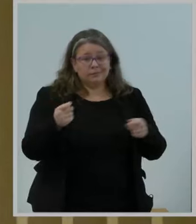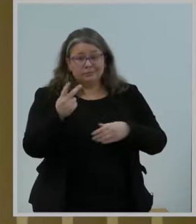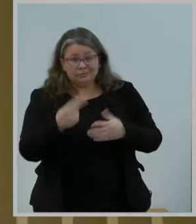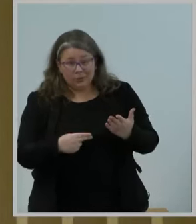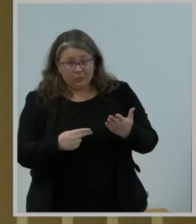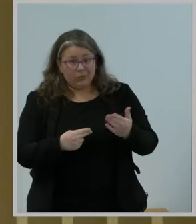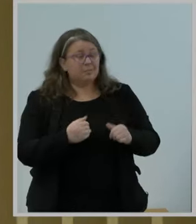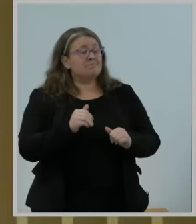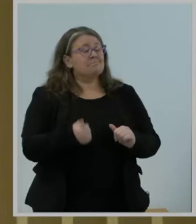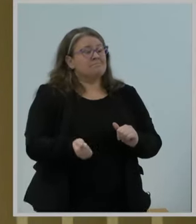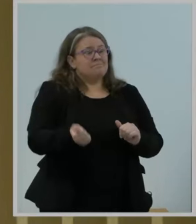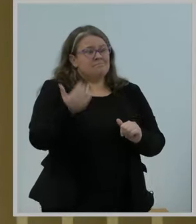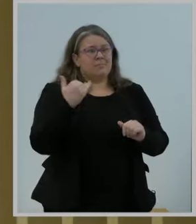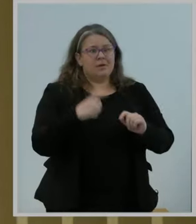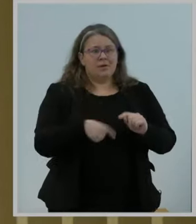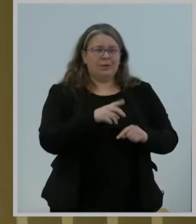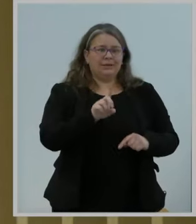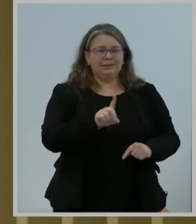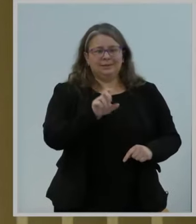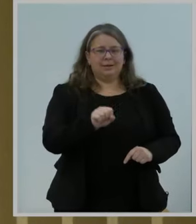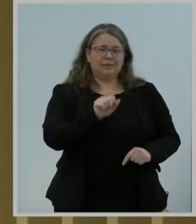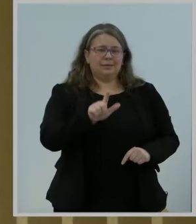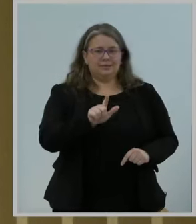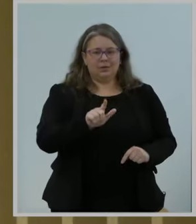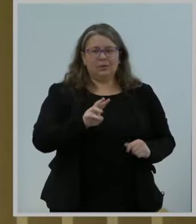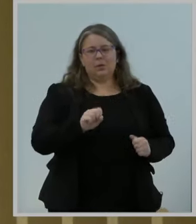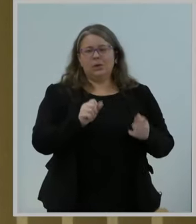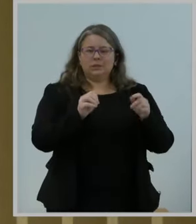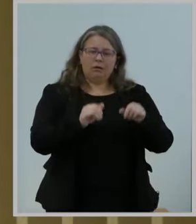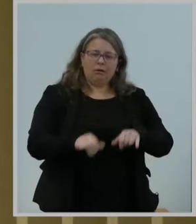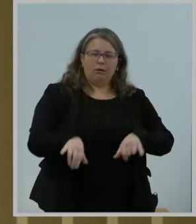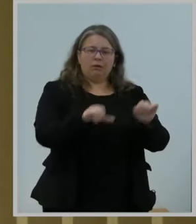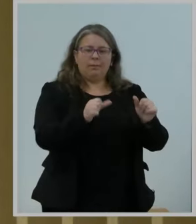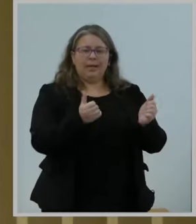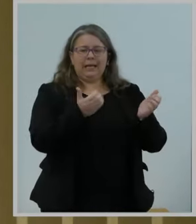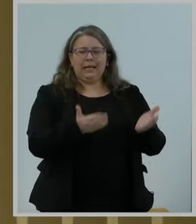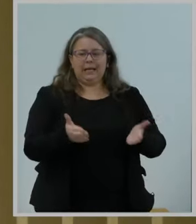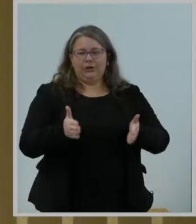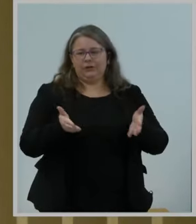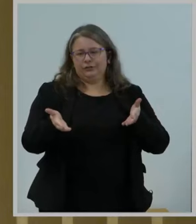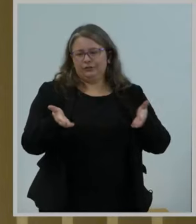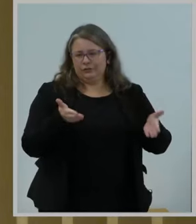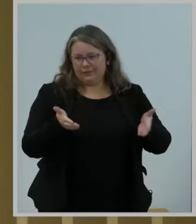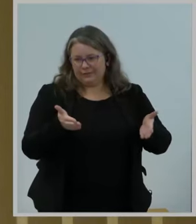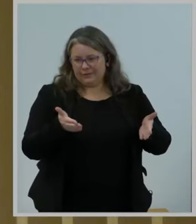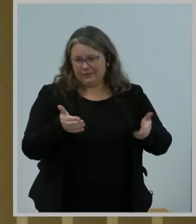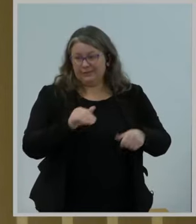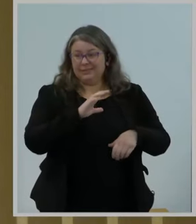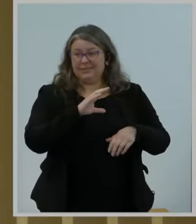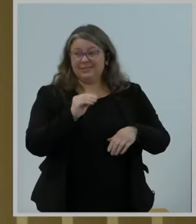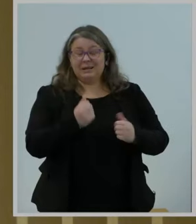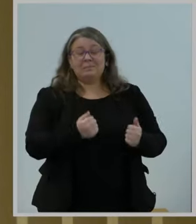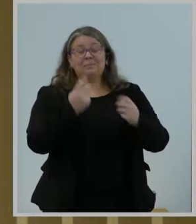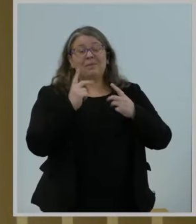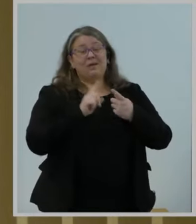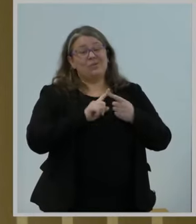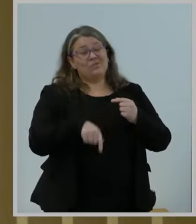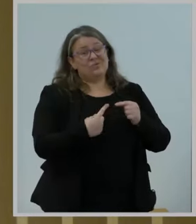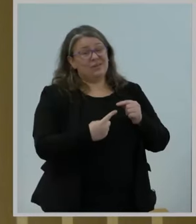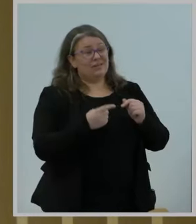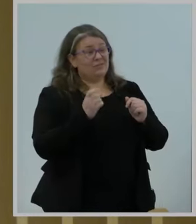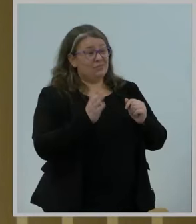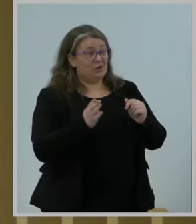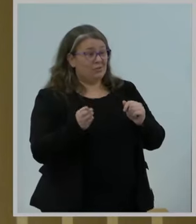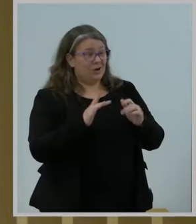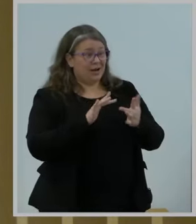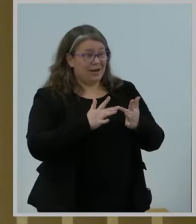carrier service and went on to adopt principles to ensure broadband networks are widely deployed, open,